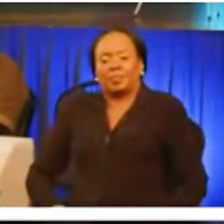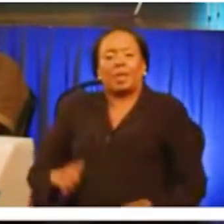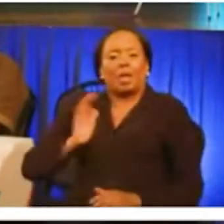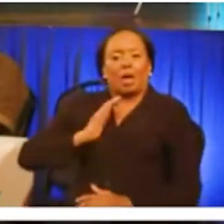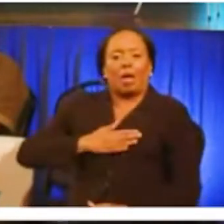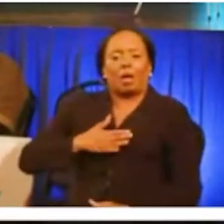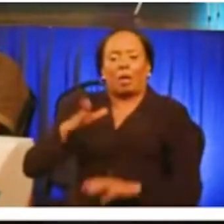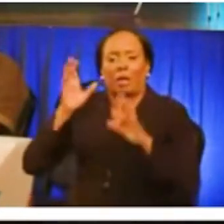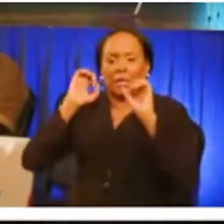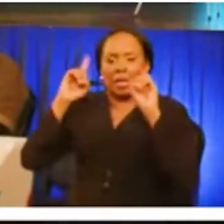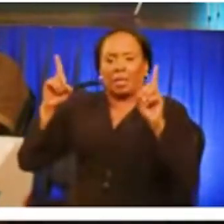responses to either your